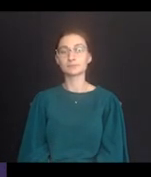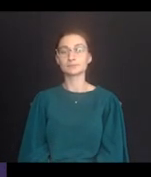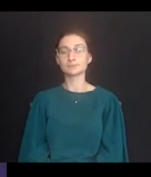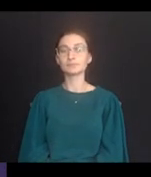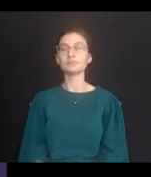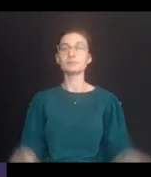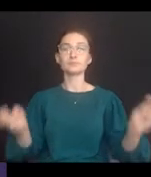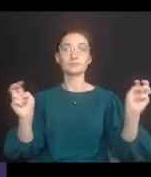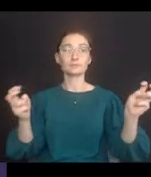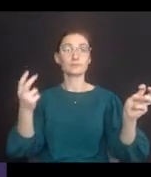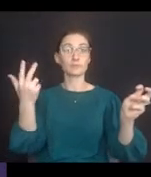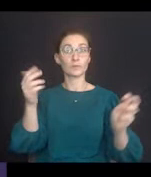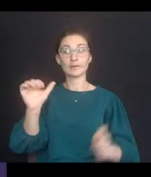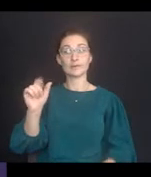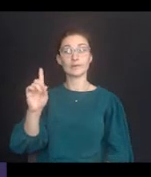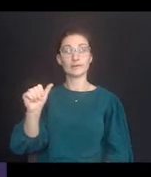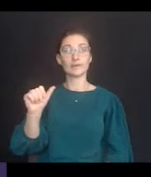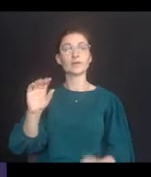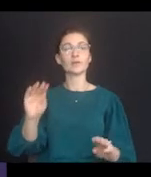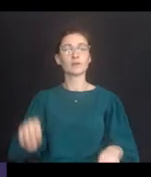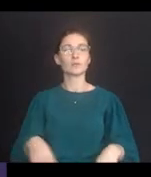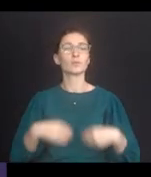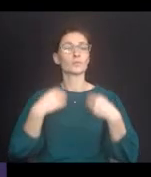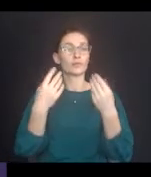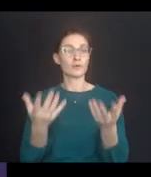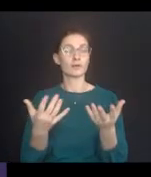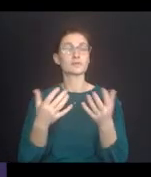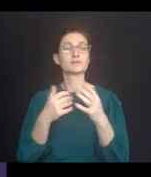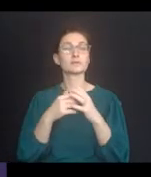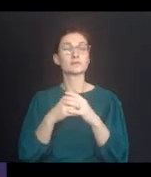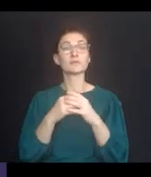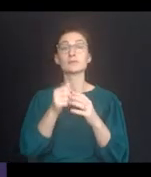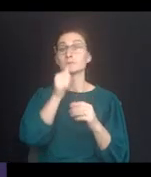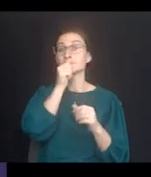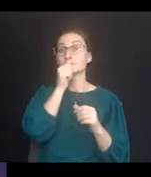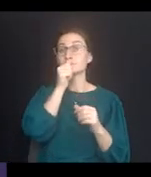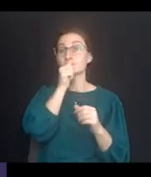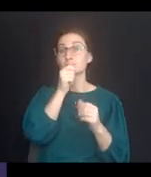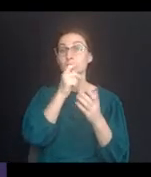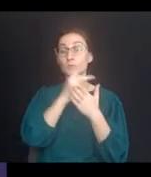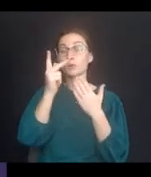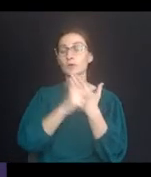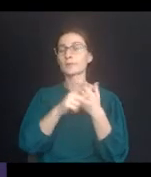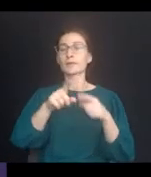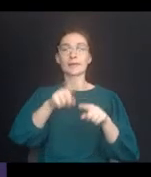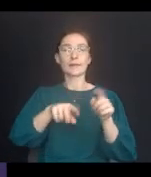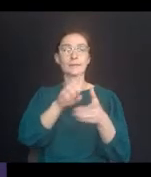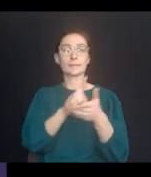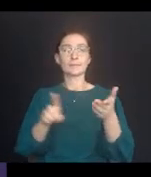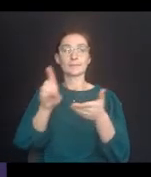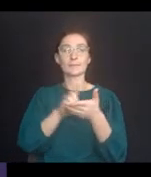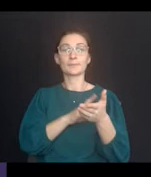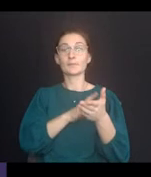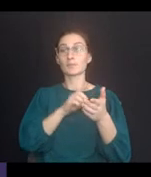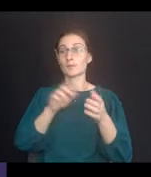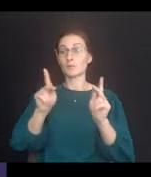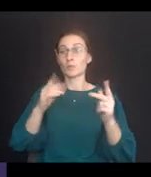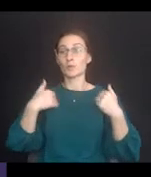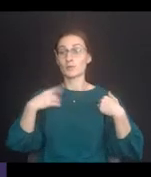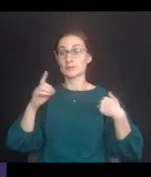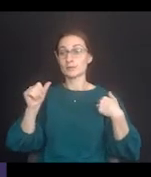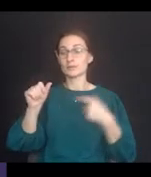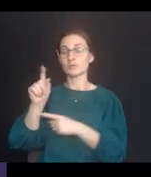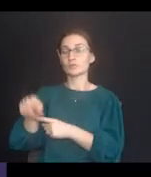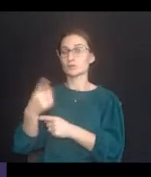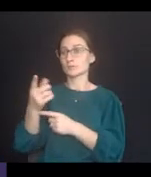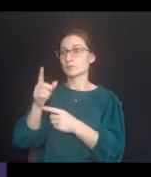Title III of the ADA provides that private programs must not discriminate against persons with disabilities on the basis of